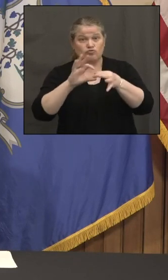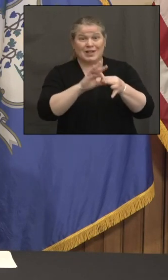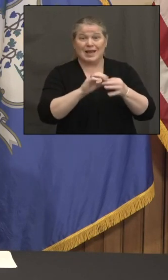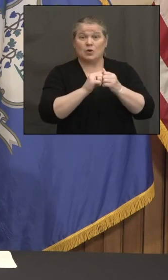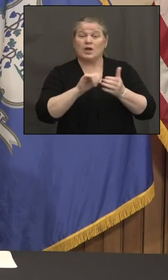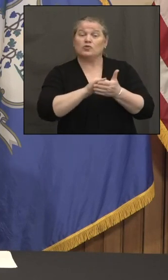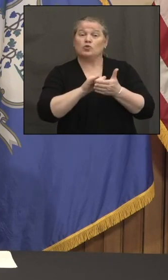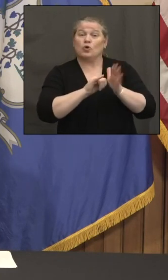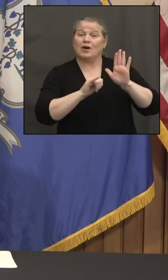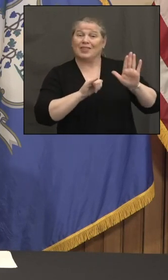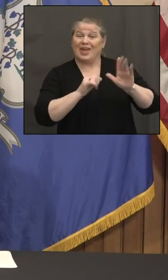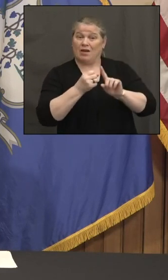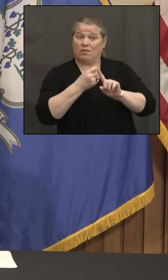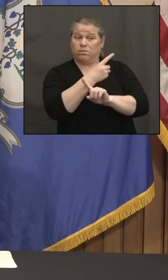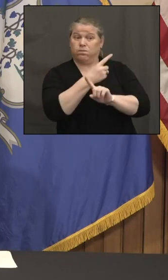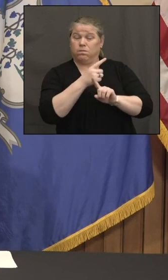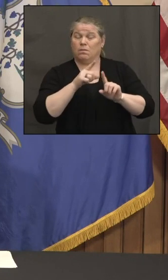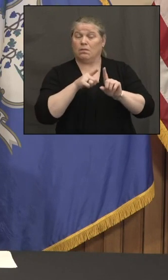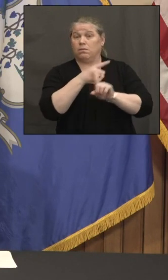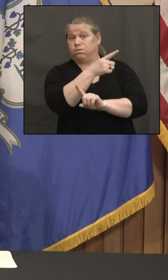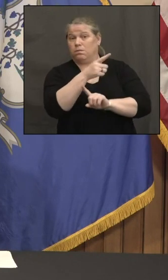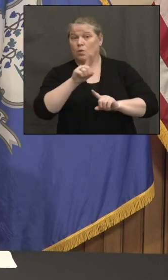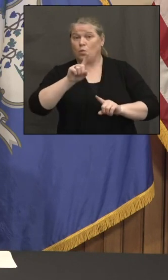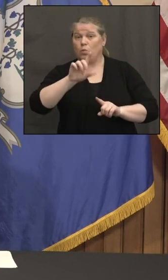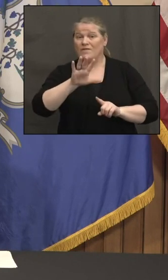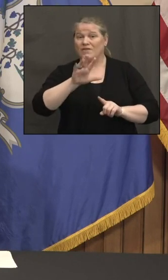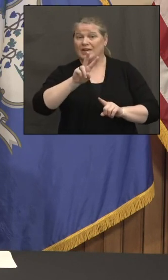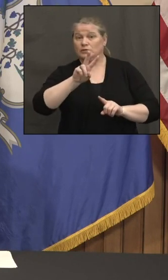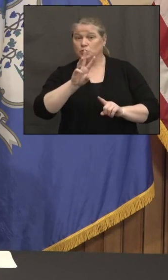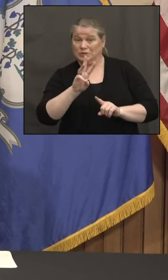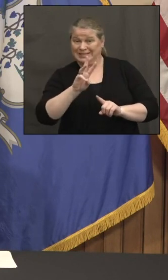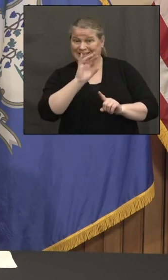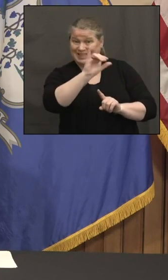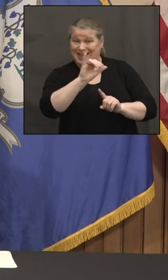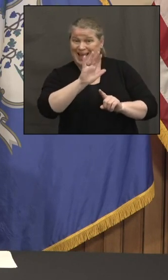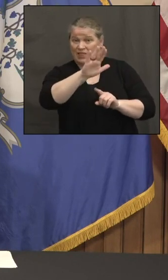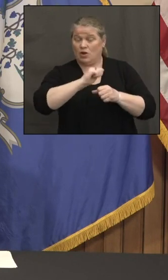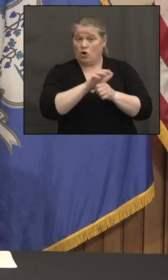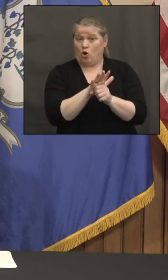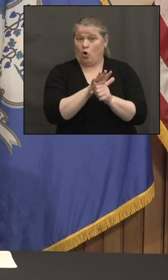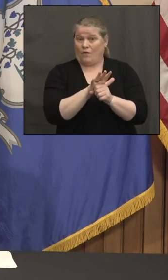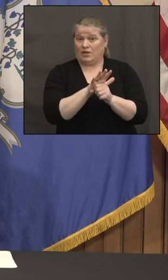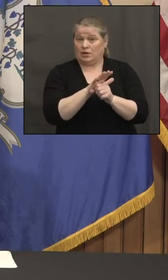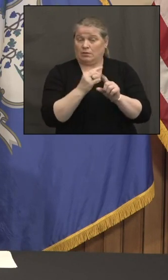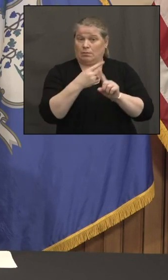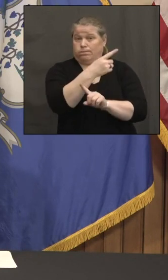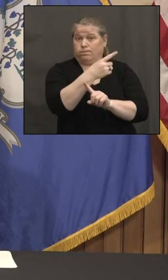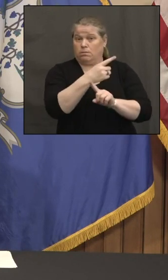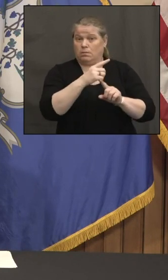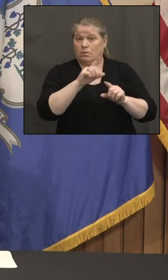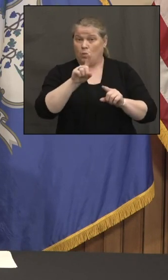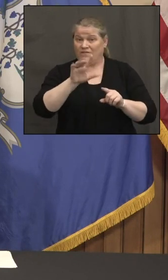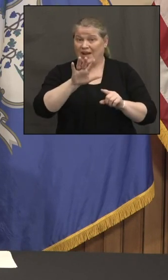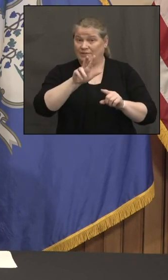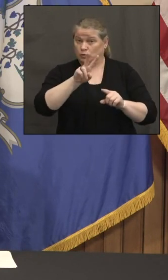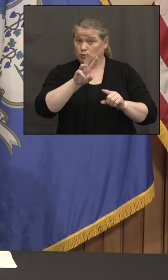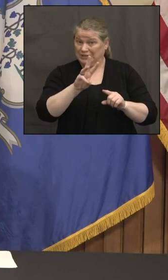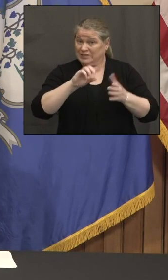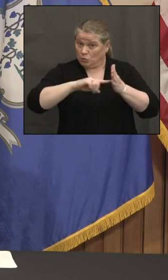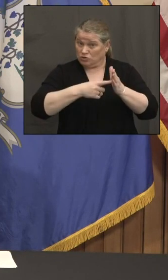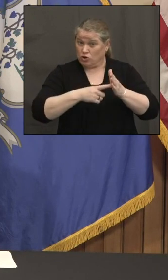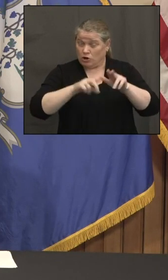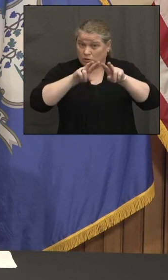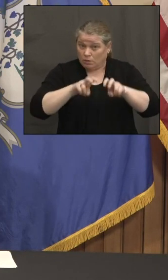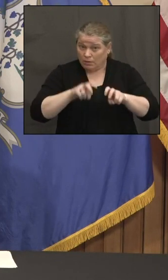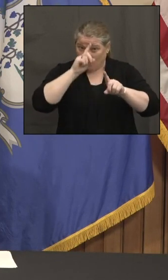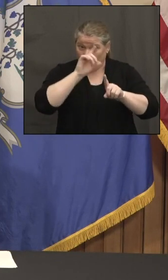.526? And do we have any preliminary numbers from that sequencing? Yeah, I think they are starting to look for that now,